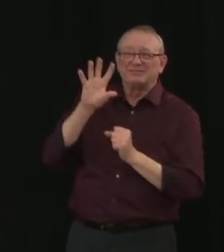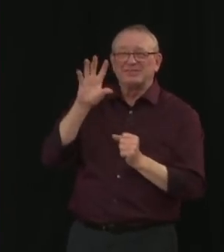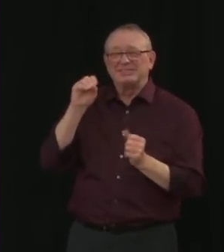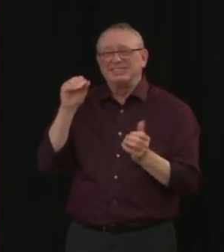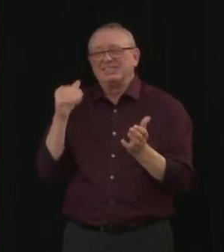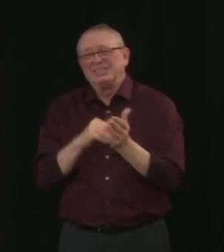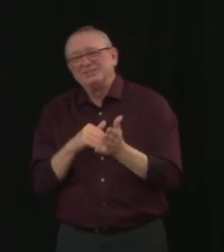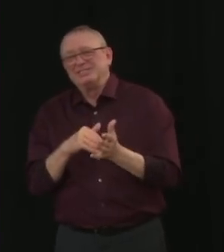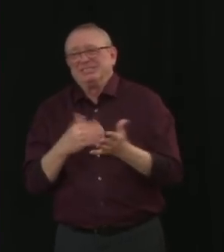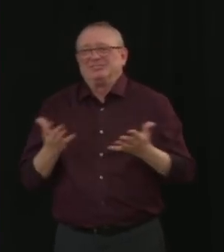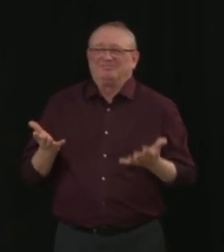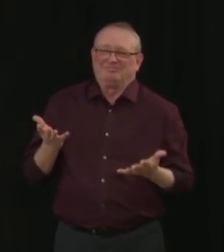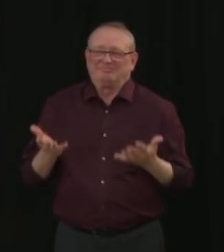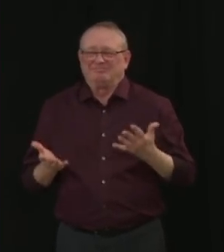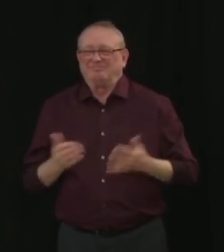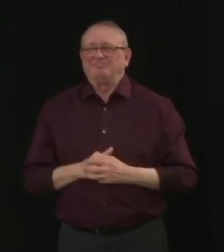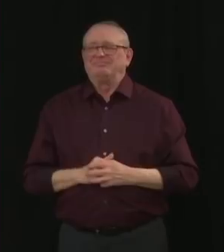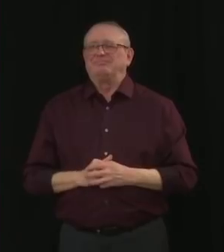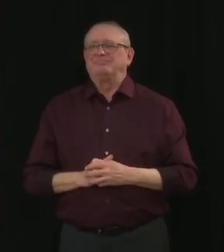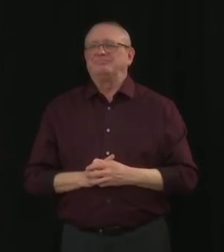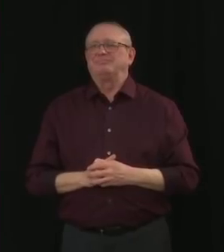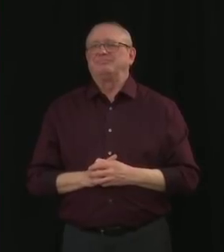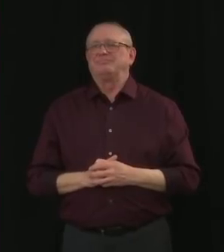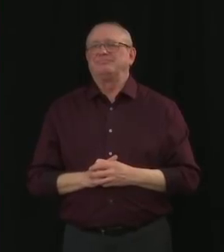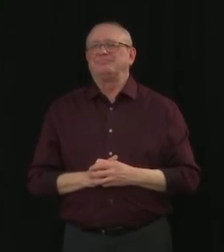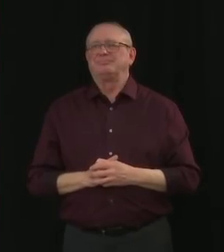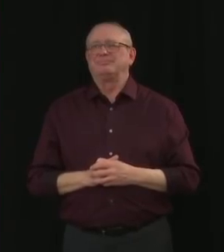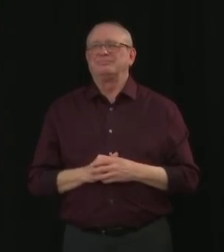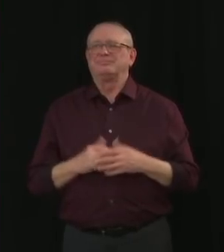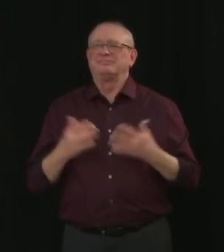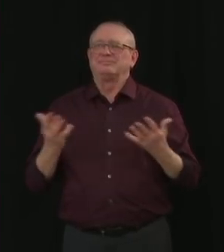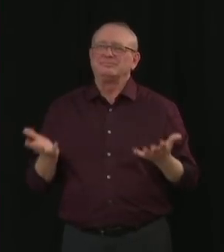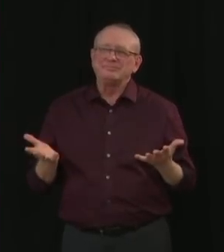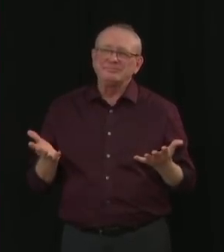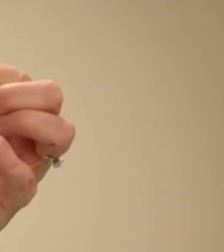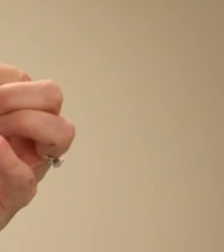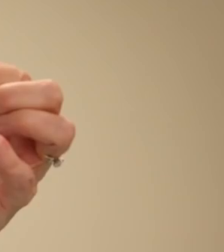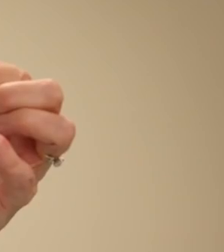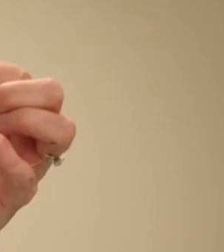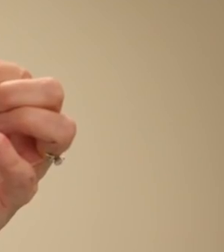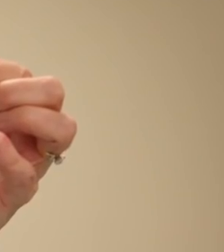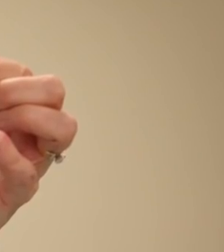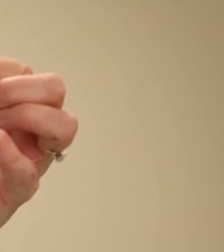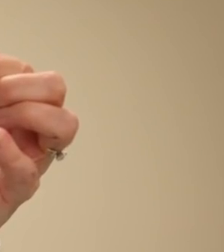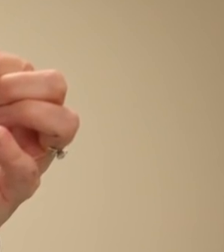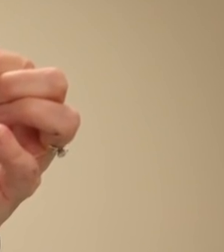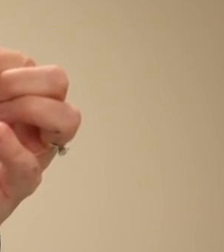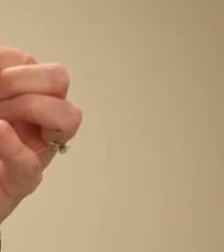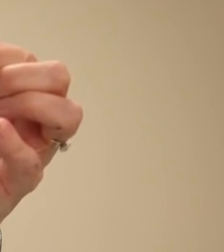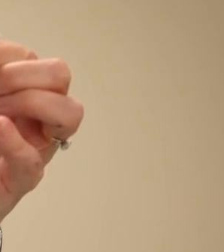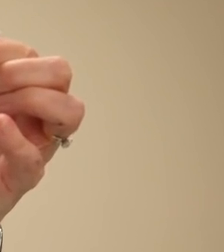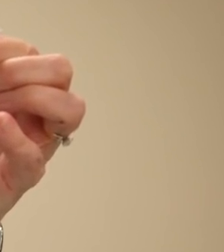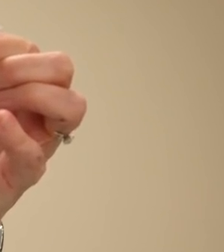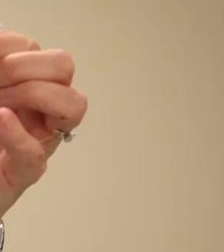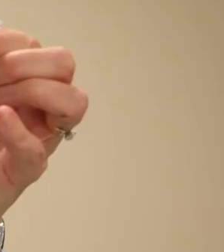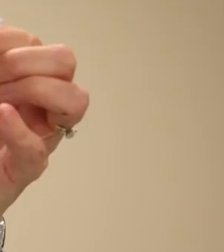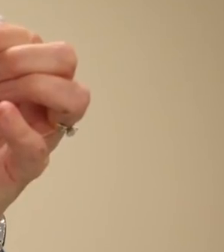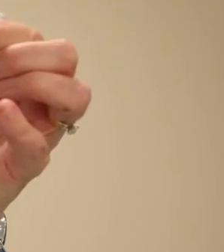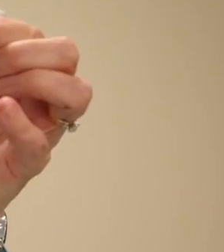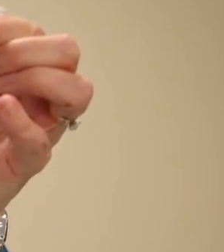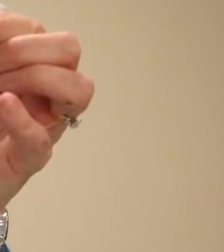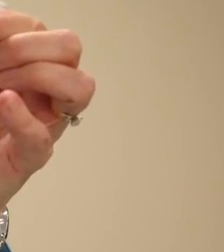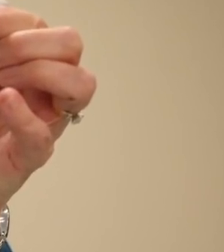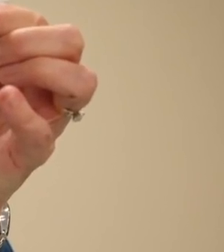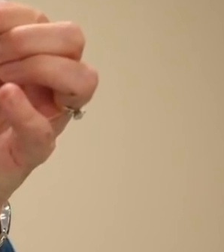million doses that we need for the next phase by the end of March. But given the news, over the past week, we have to